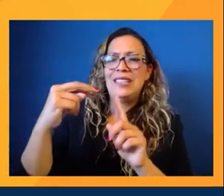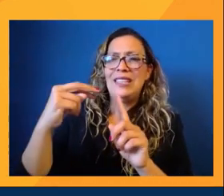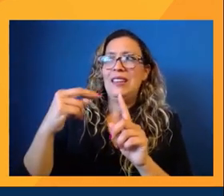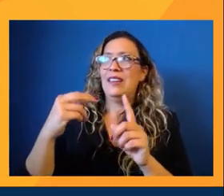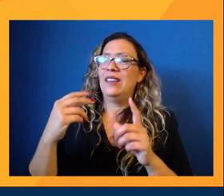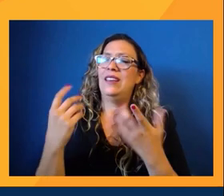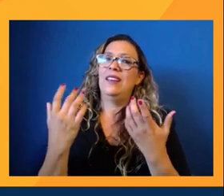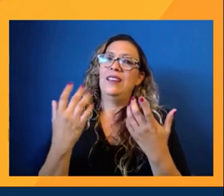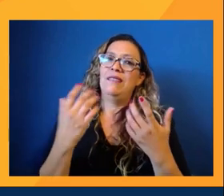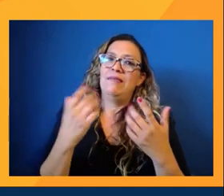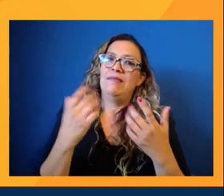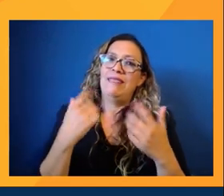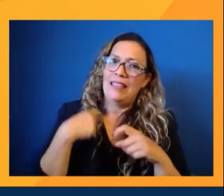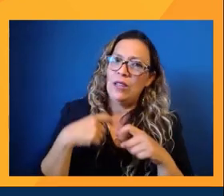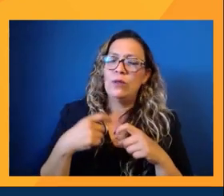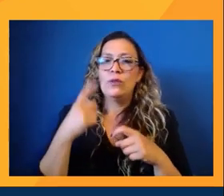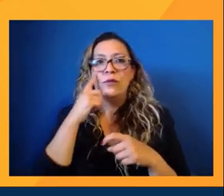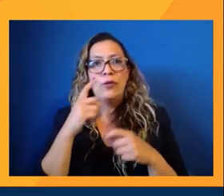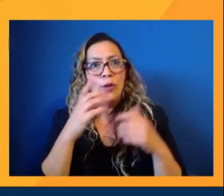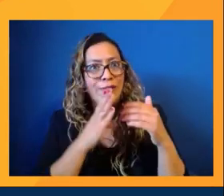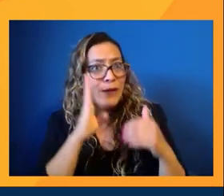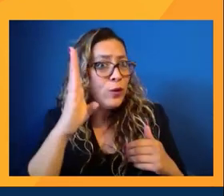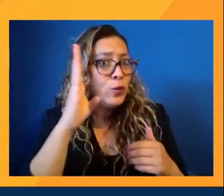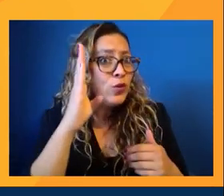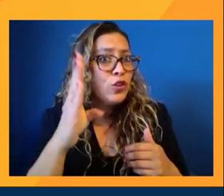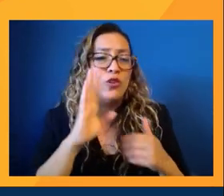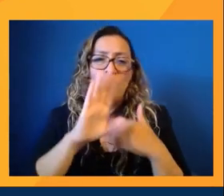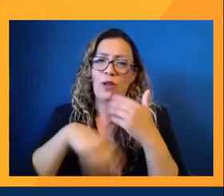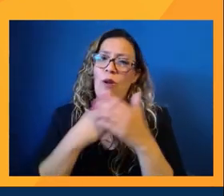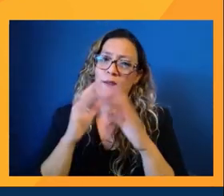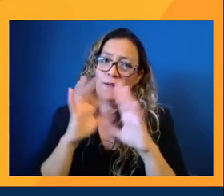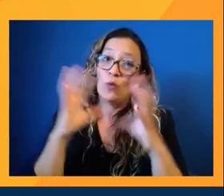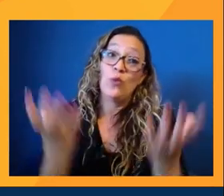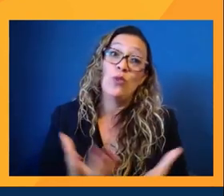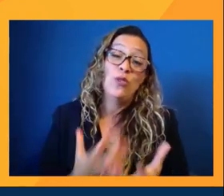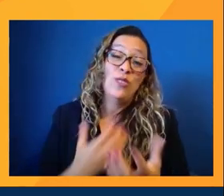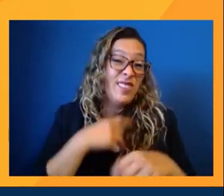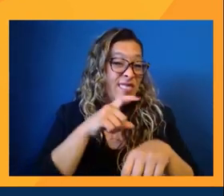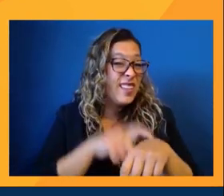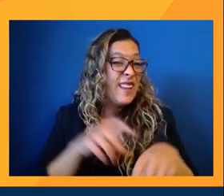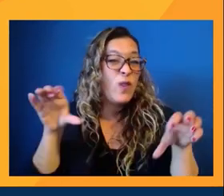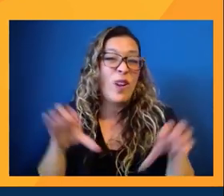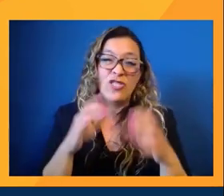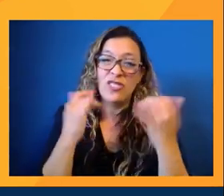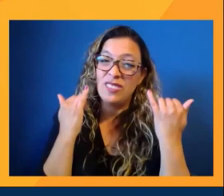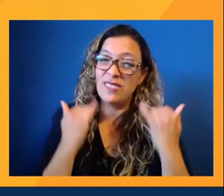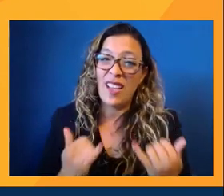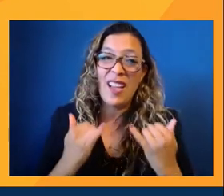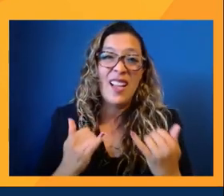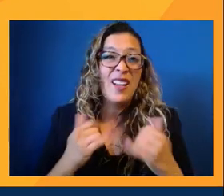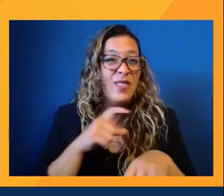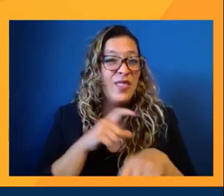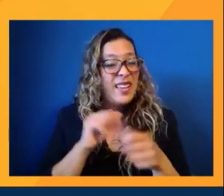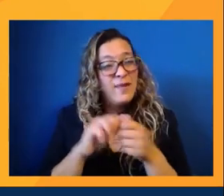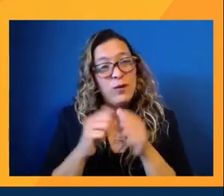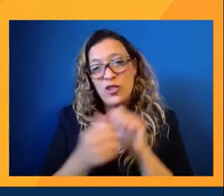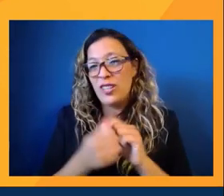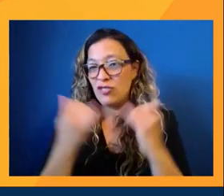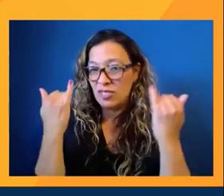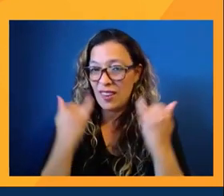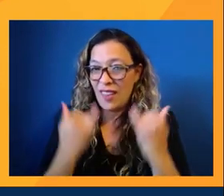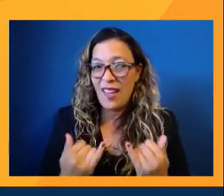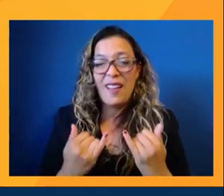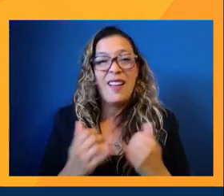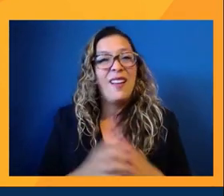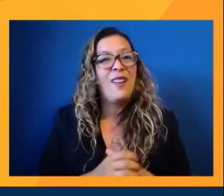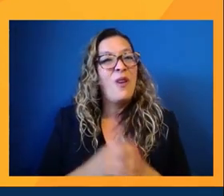for all Americans. And of course, for all of the world. So the time for action is now the time for change is now. And